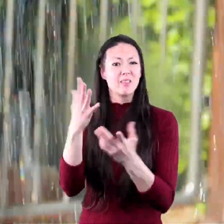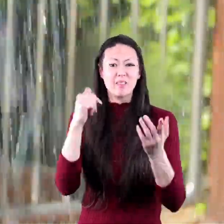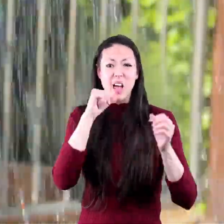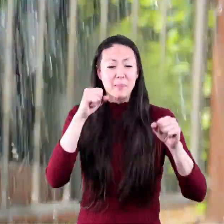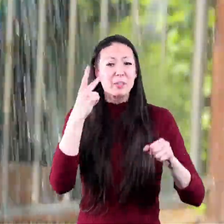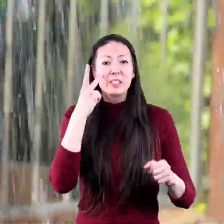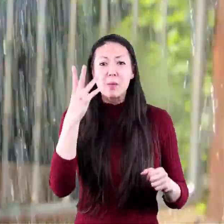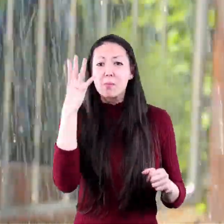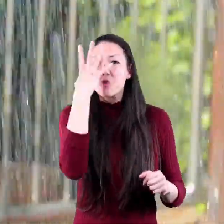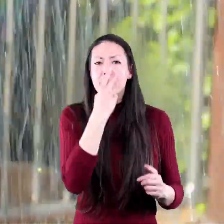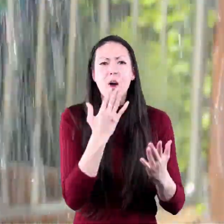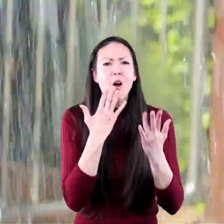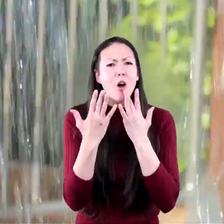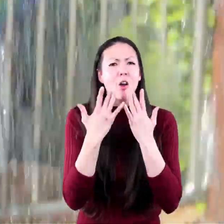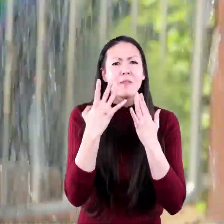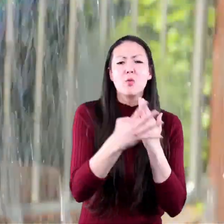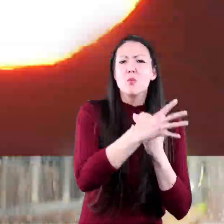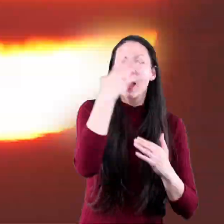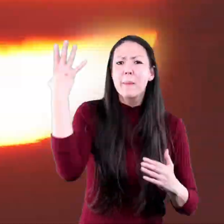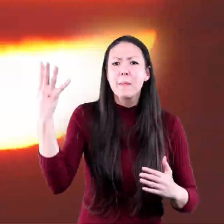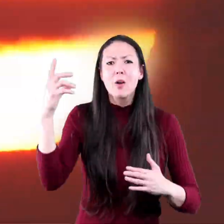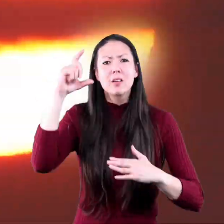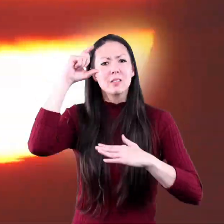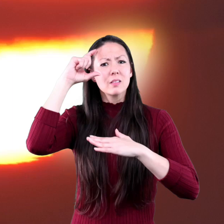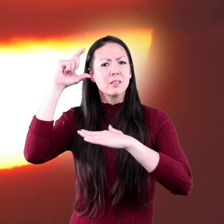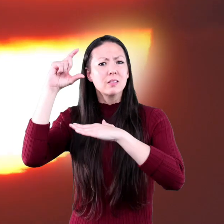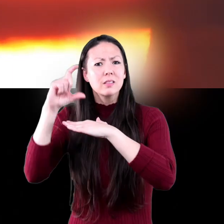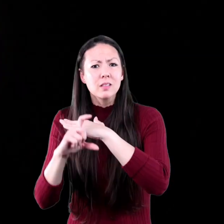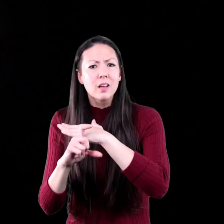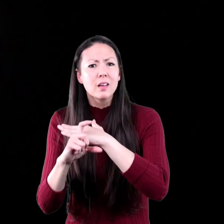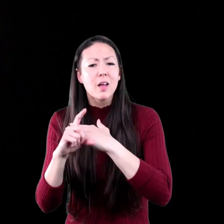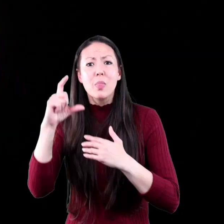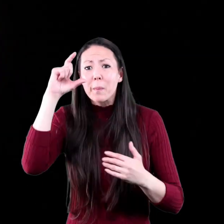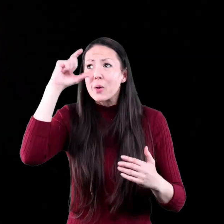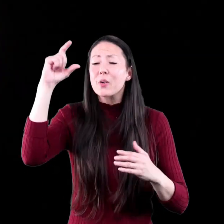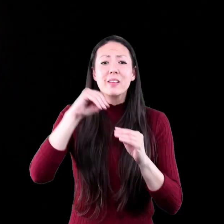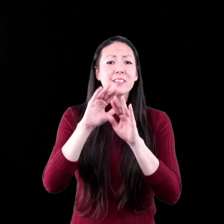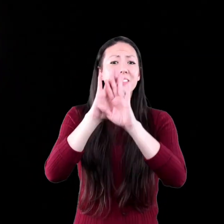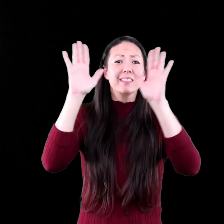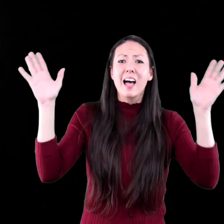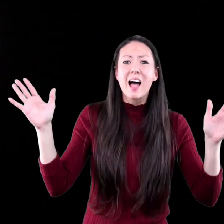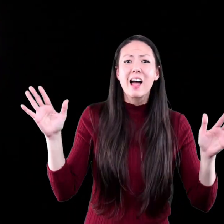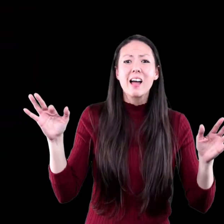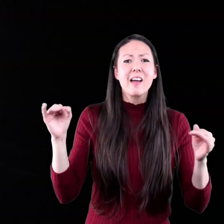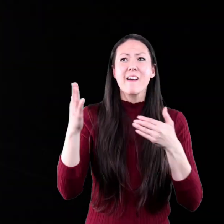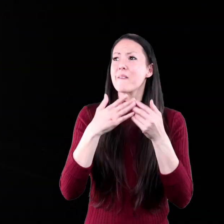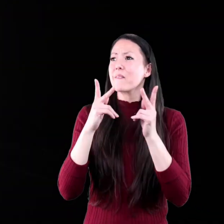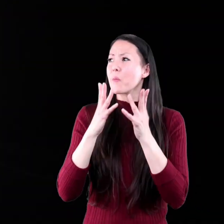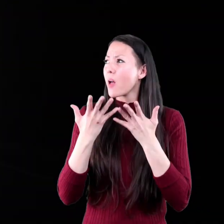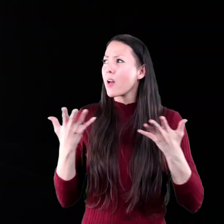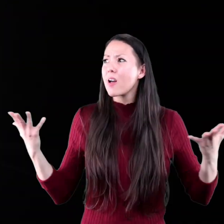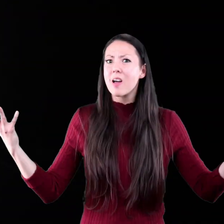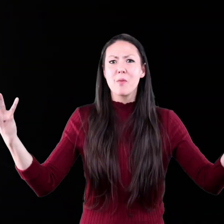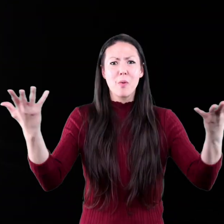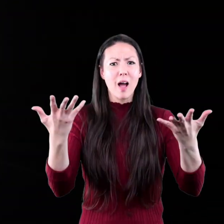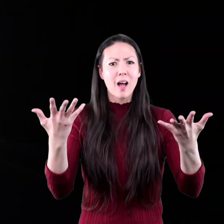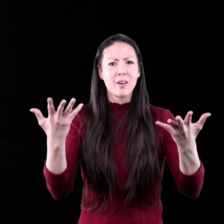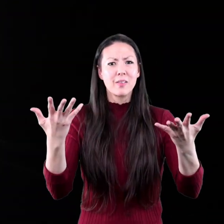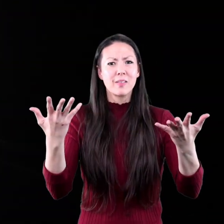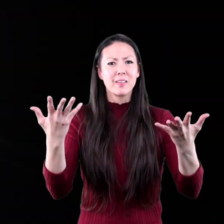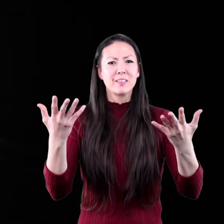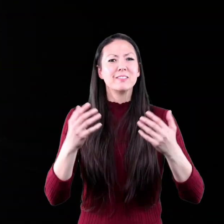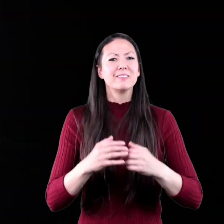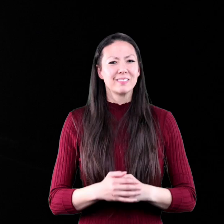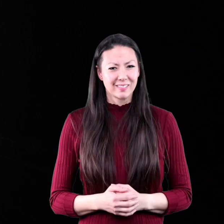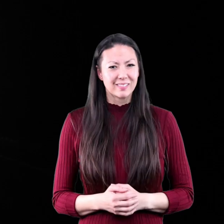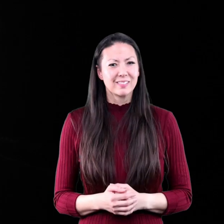to see the beautiful colors of a rainbow, a sunset, the moon in the night sky, or even see your way around.